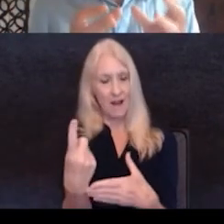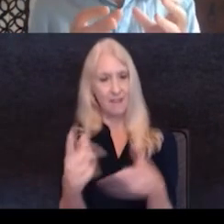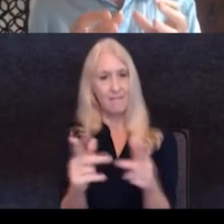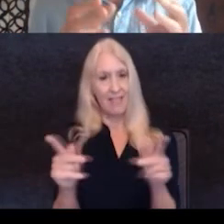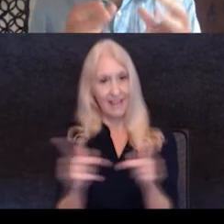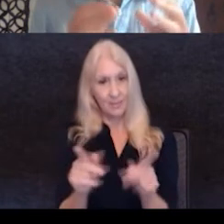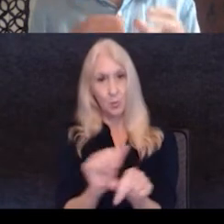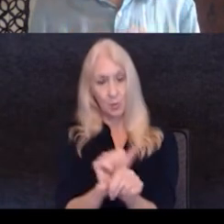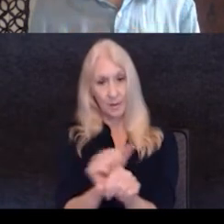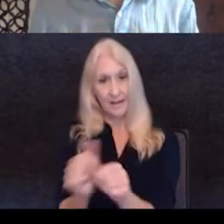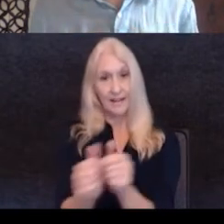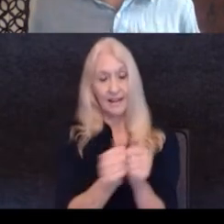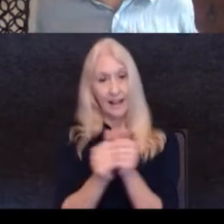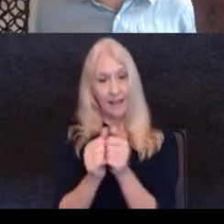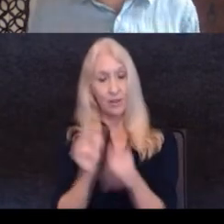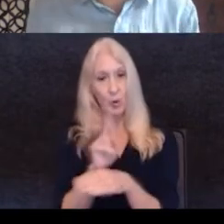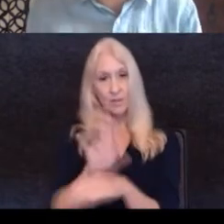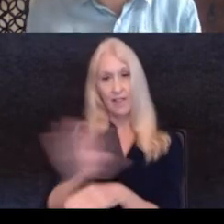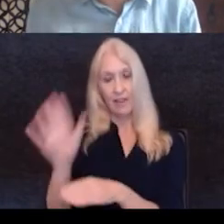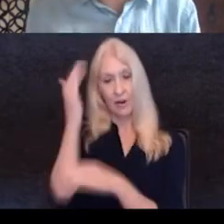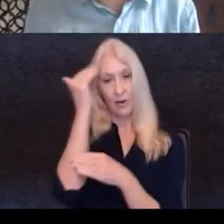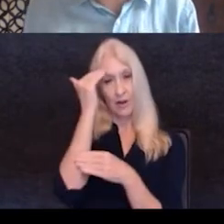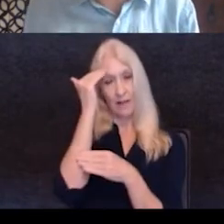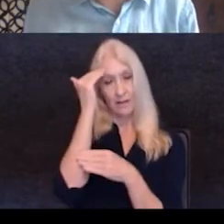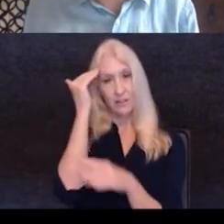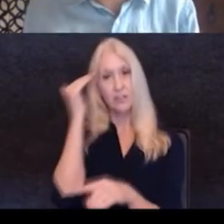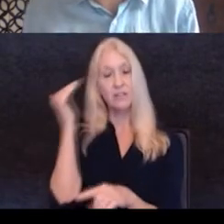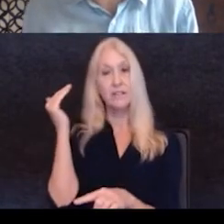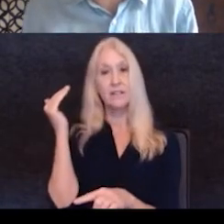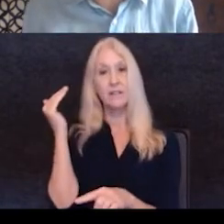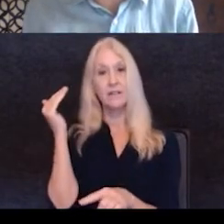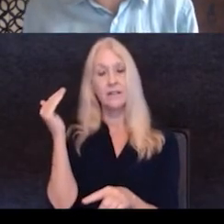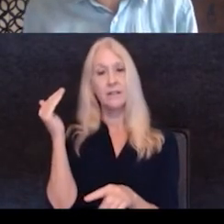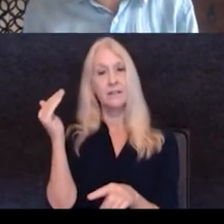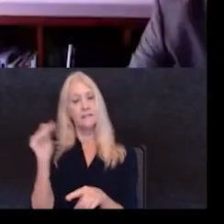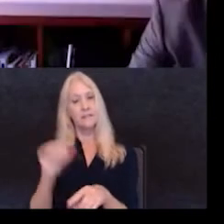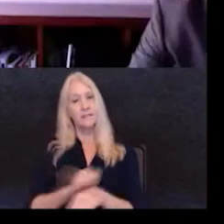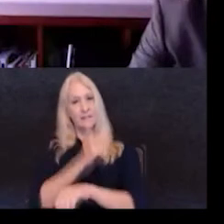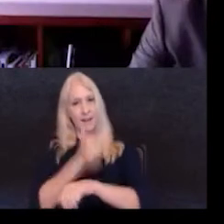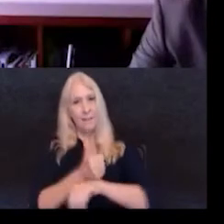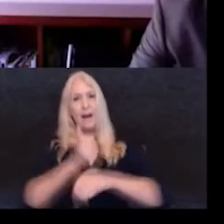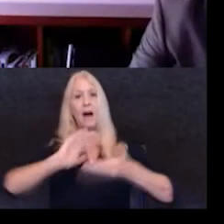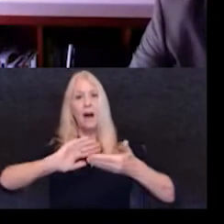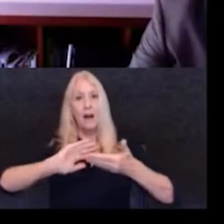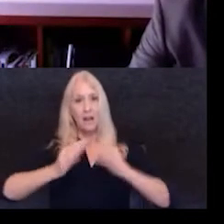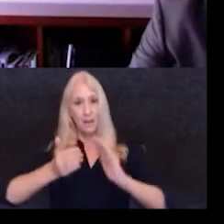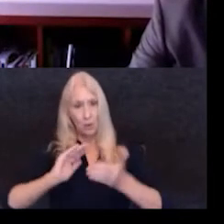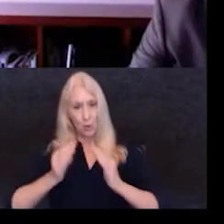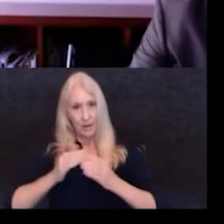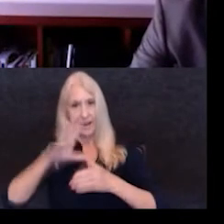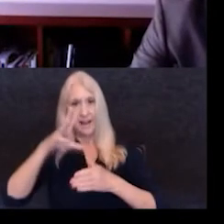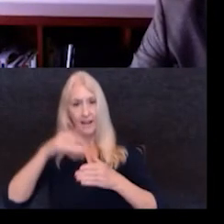pooling their, their knowledge to execute, um, a community engagement project for the public good.